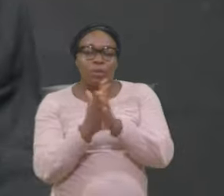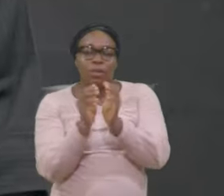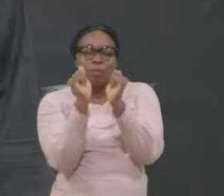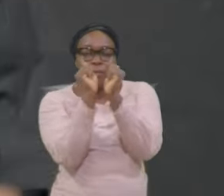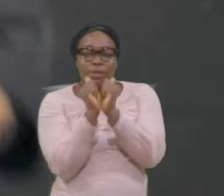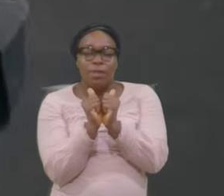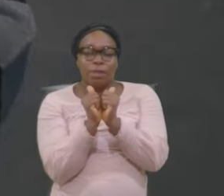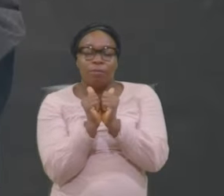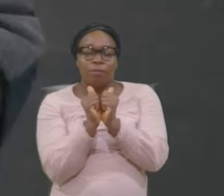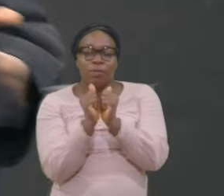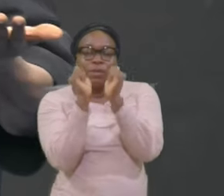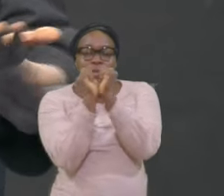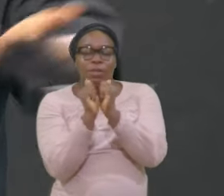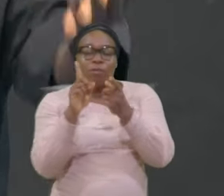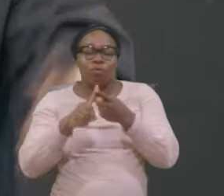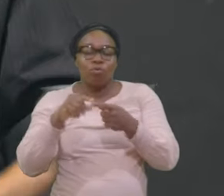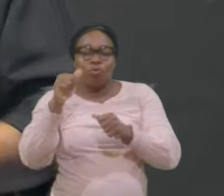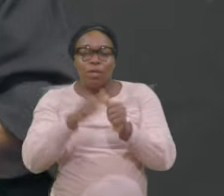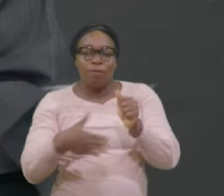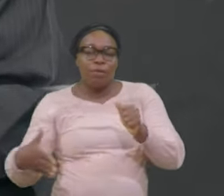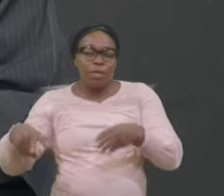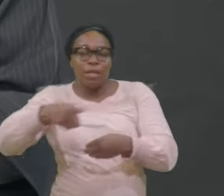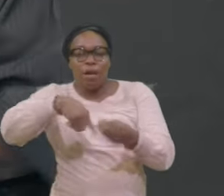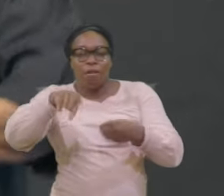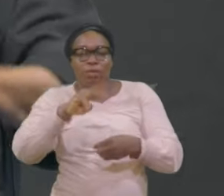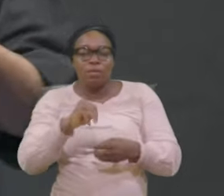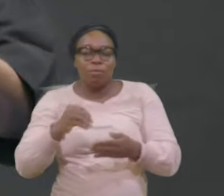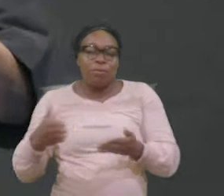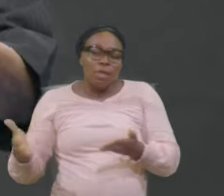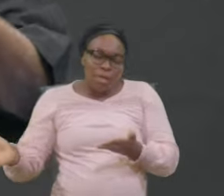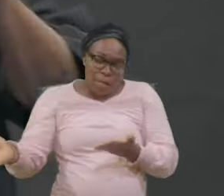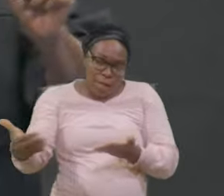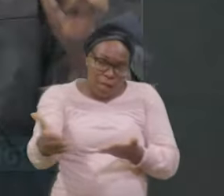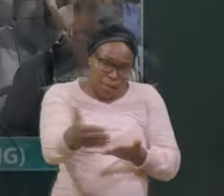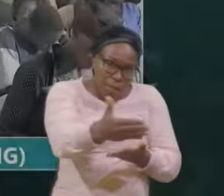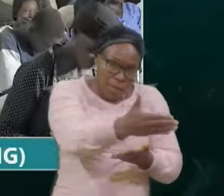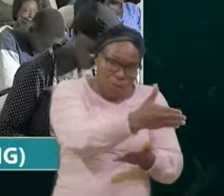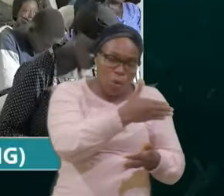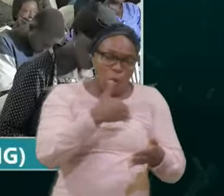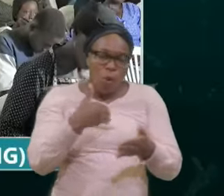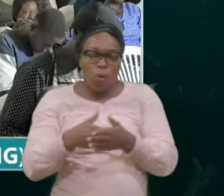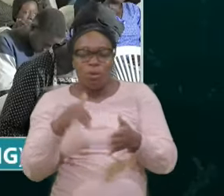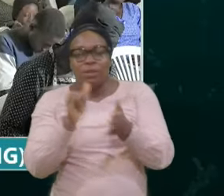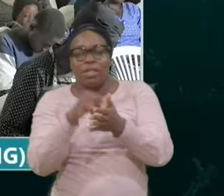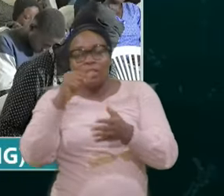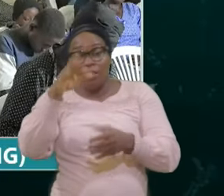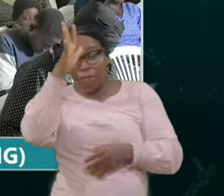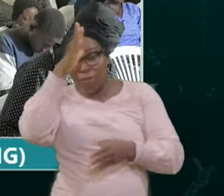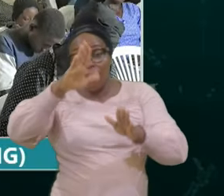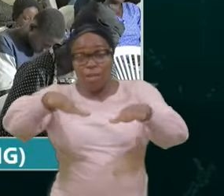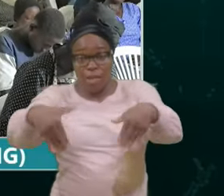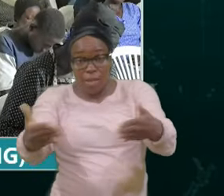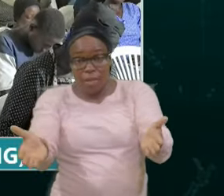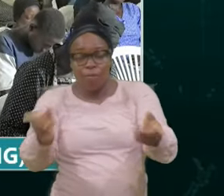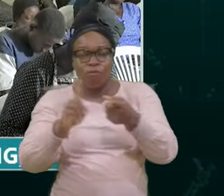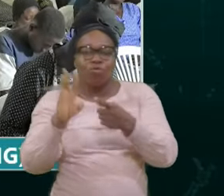Around him Gathered All together And took His journey Into Far